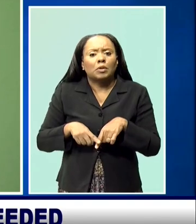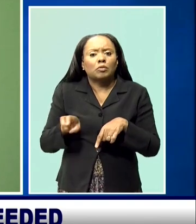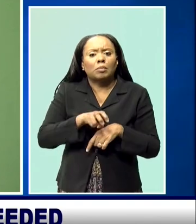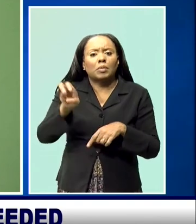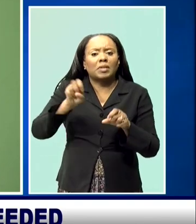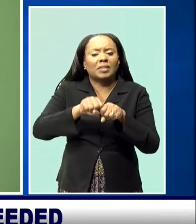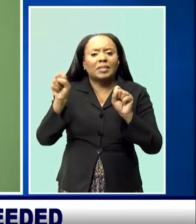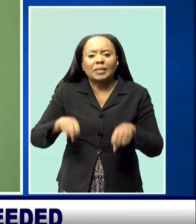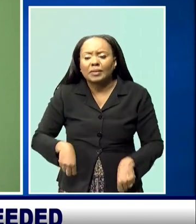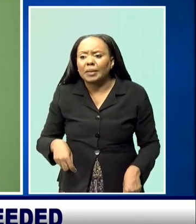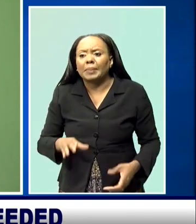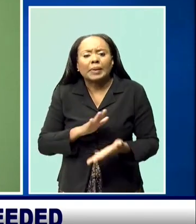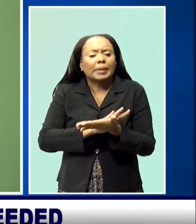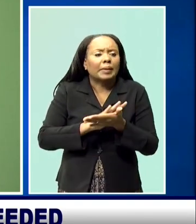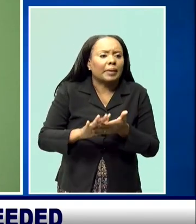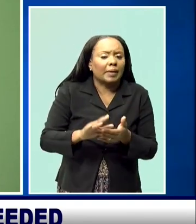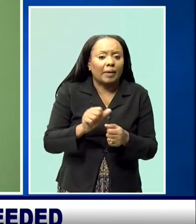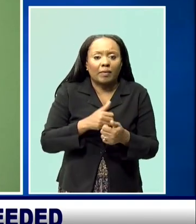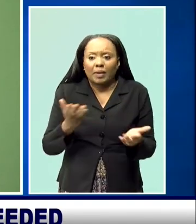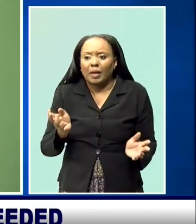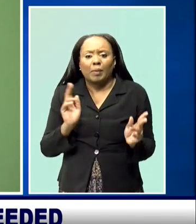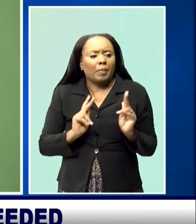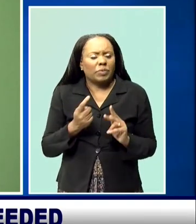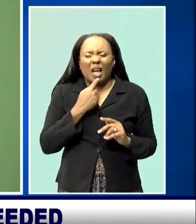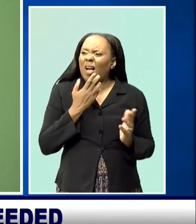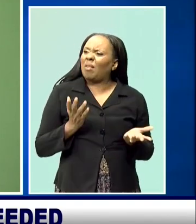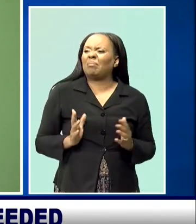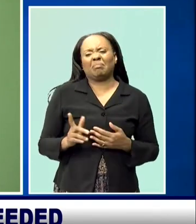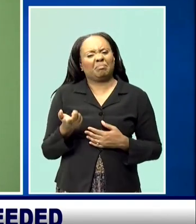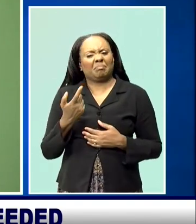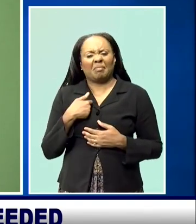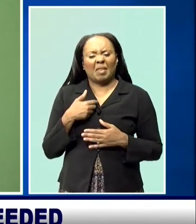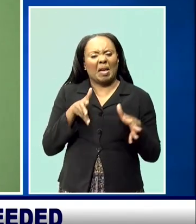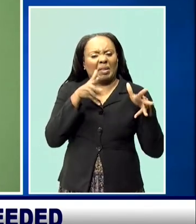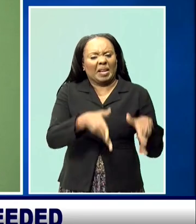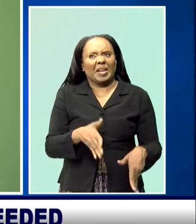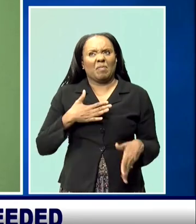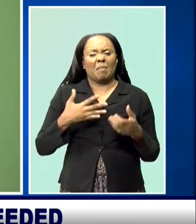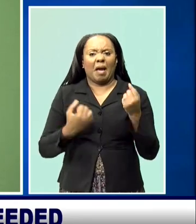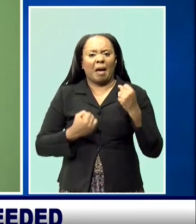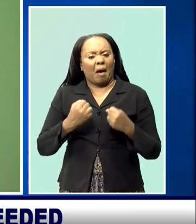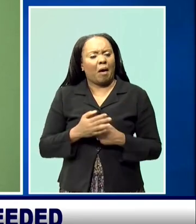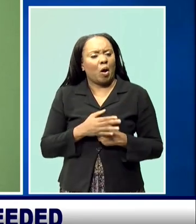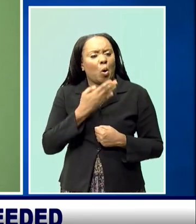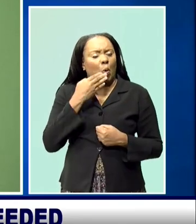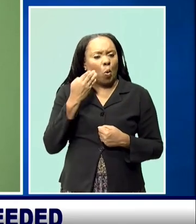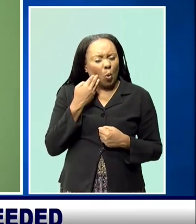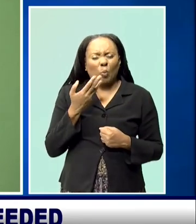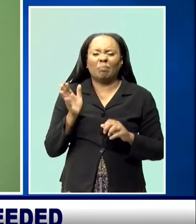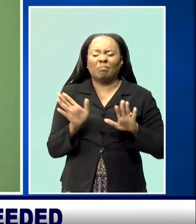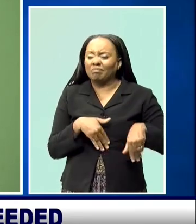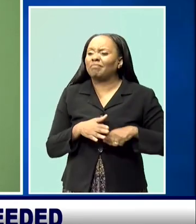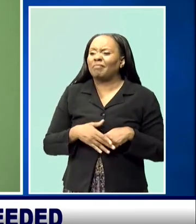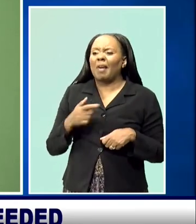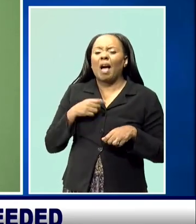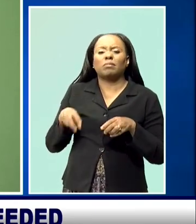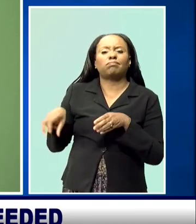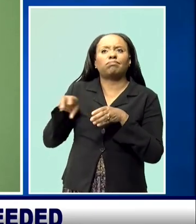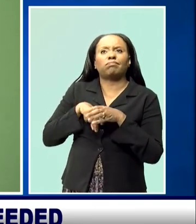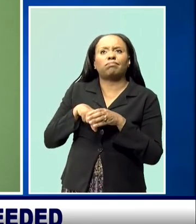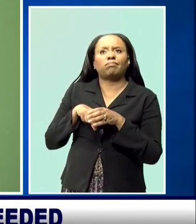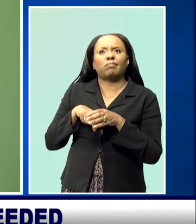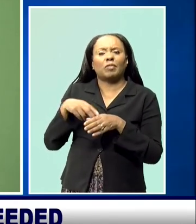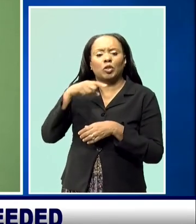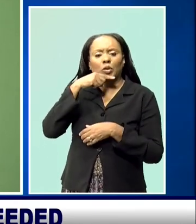it's so clean, that all of us in here would be happy to get rid of our cars and take